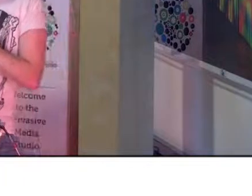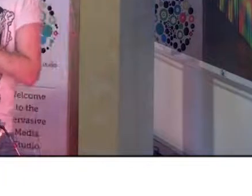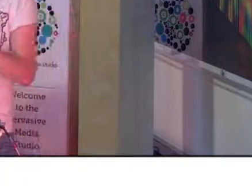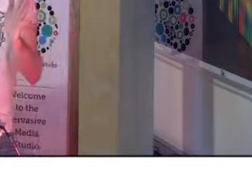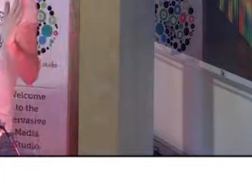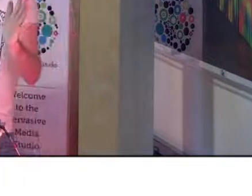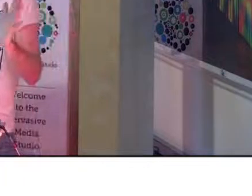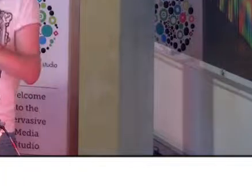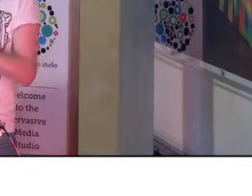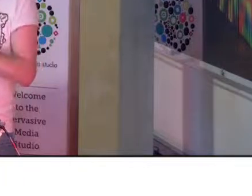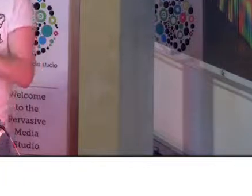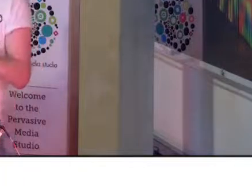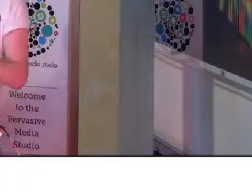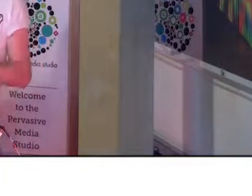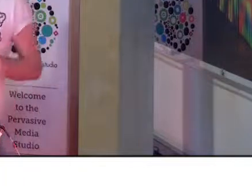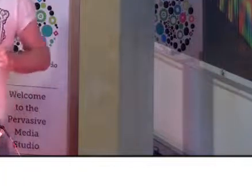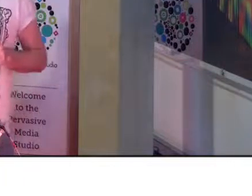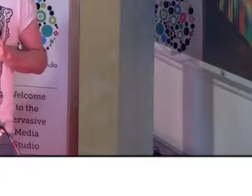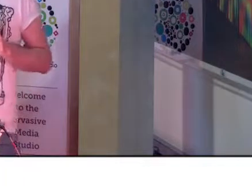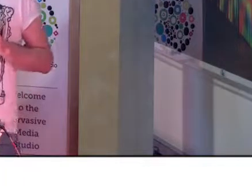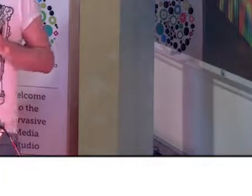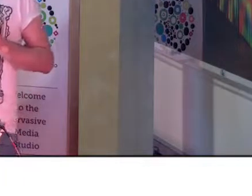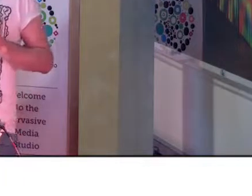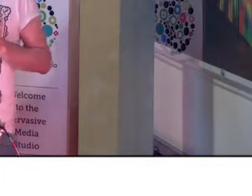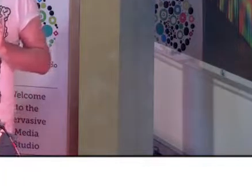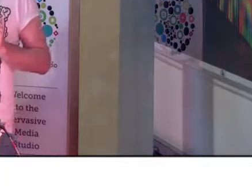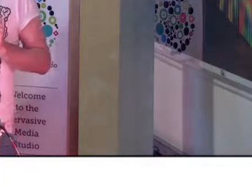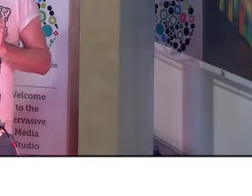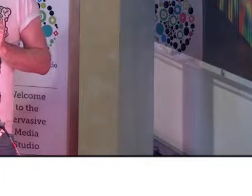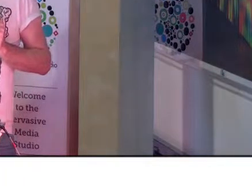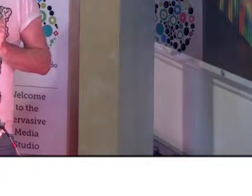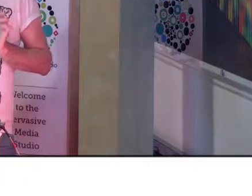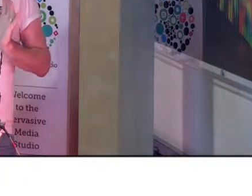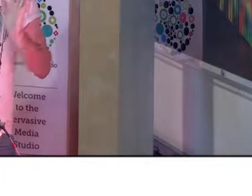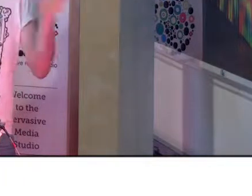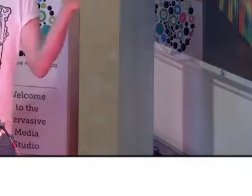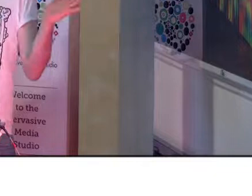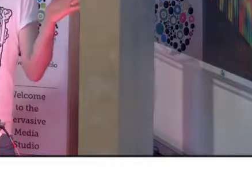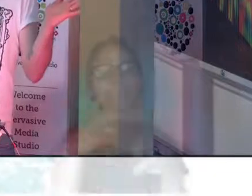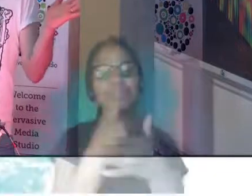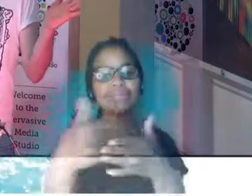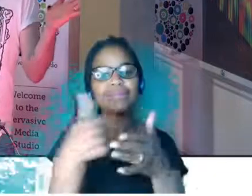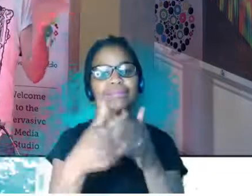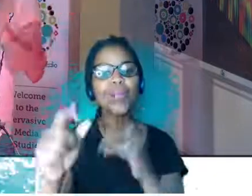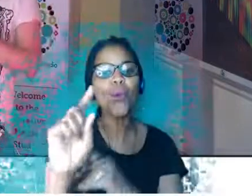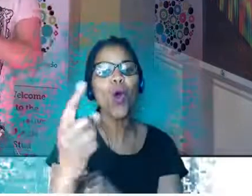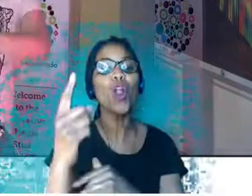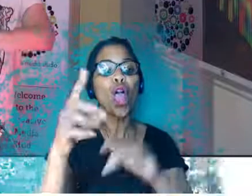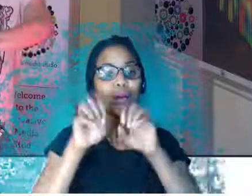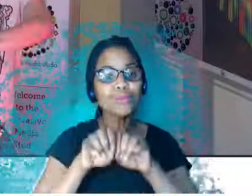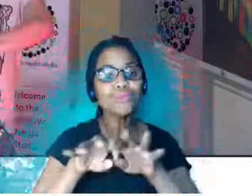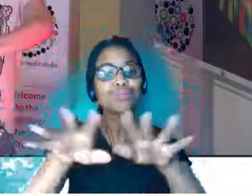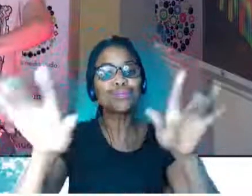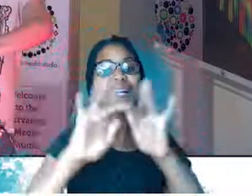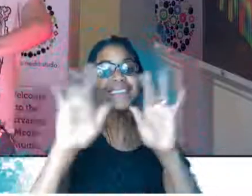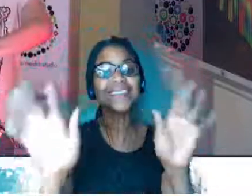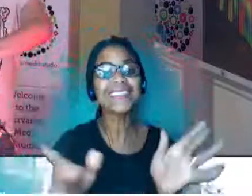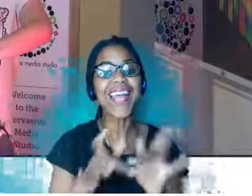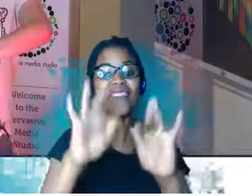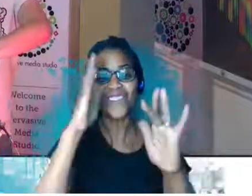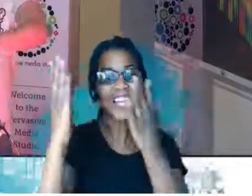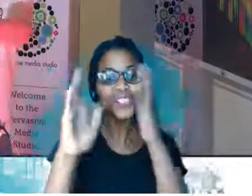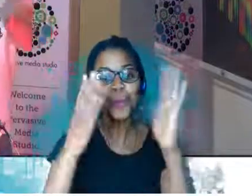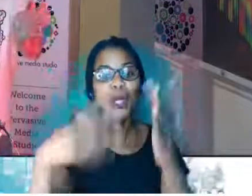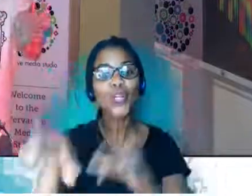Welcome to the Facing Media Studio Lunchtime Talk. These talks are every Friday at 1pm and they are viewing out across the internet, Facebook, Twitter and YouTube